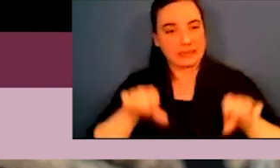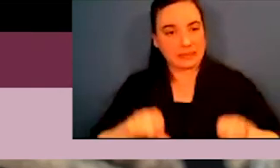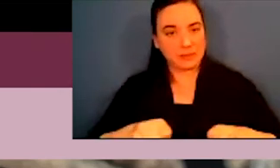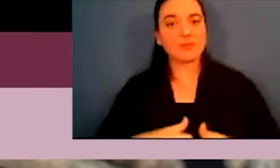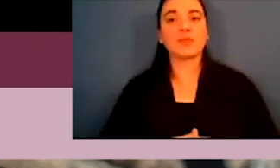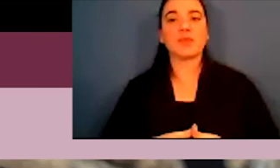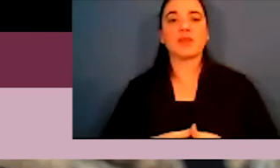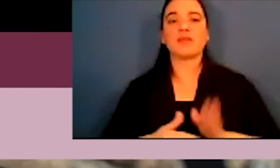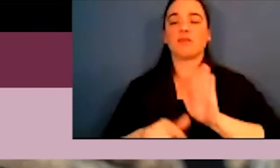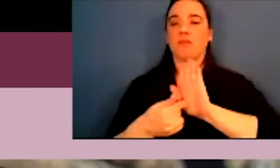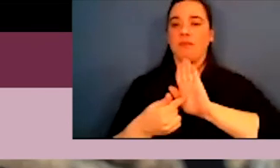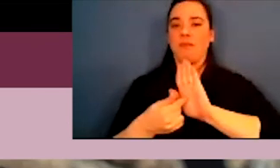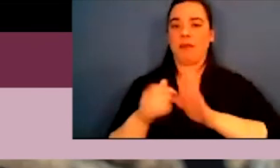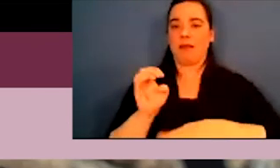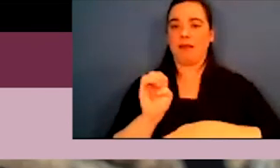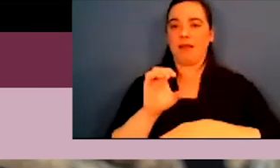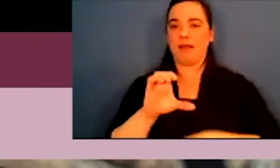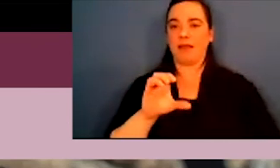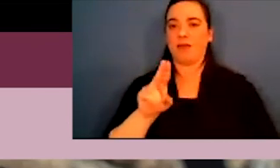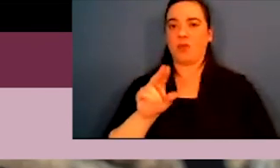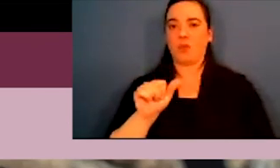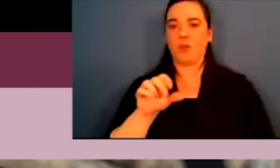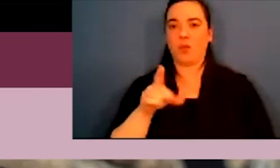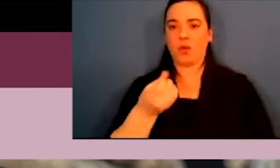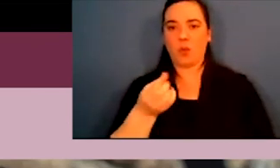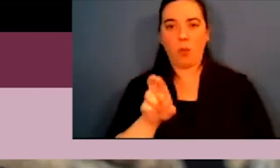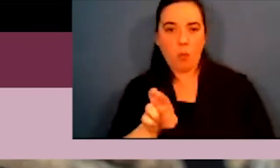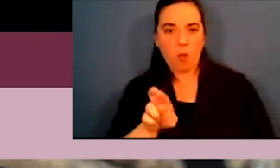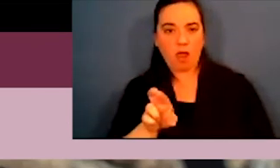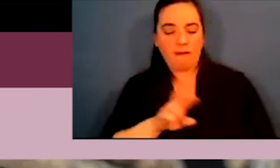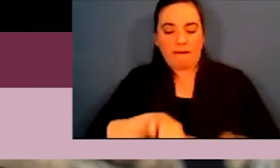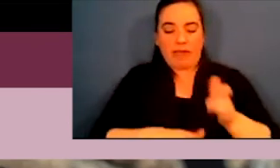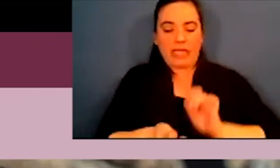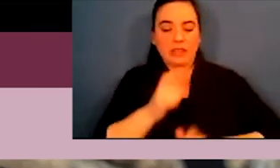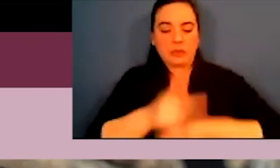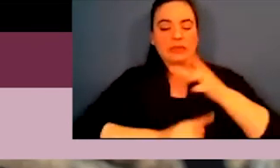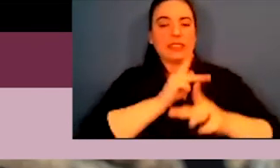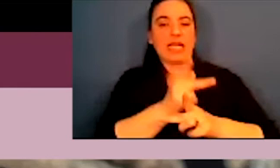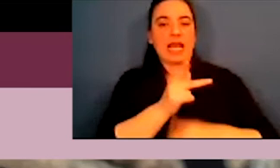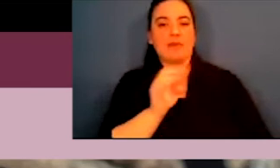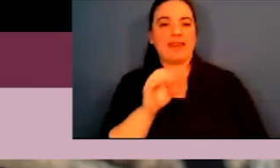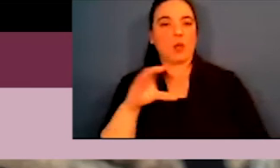ecosystems that exist down there. We have in Ecuador alone,